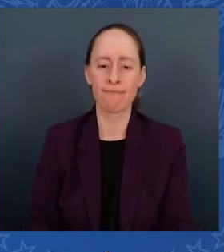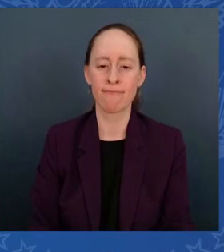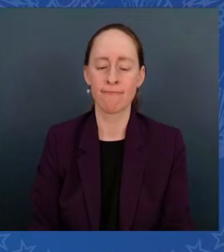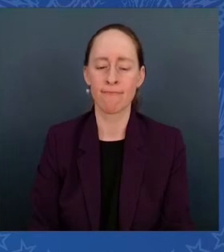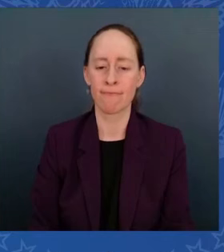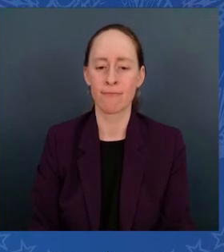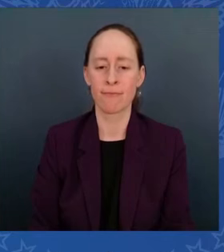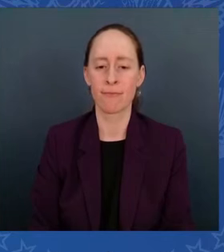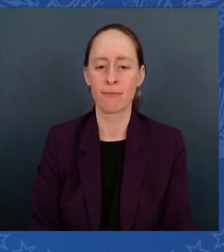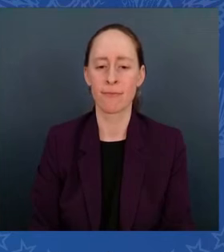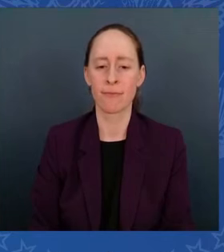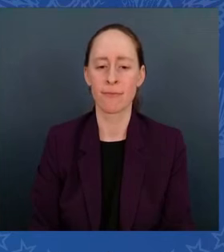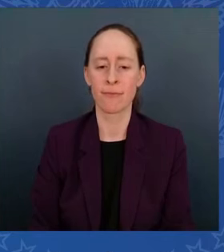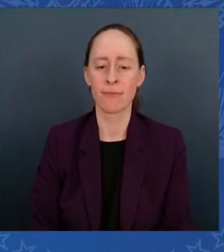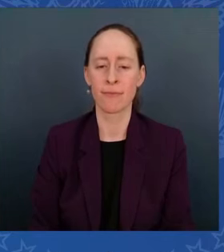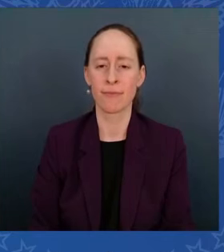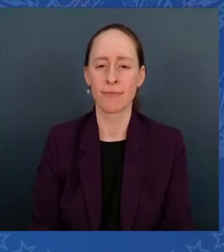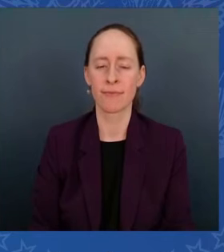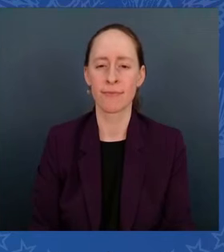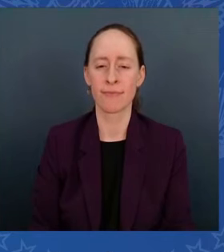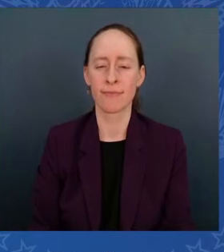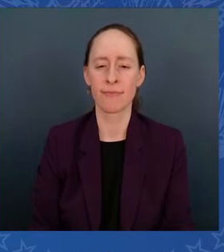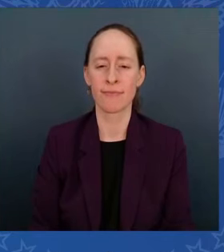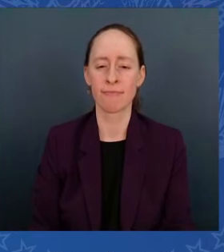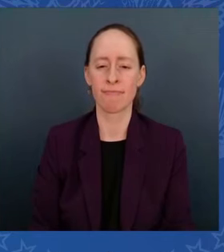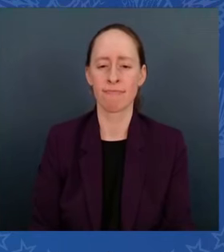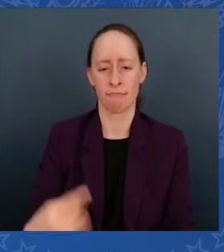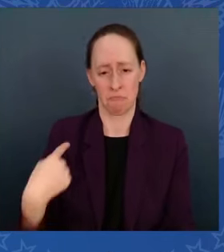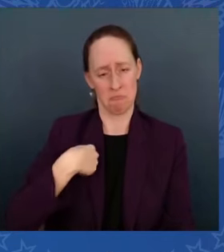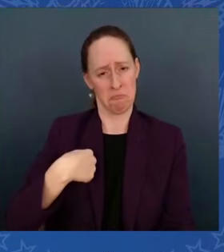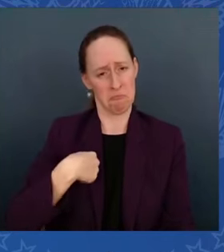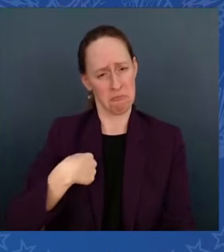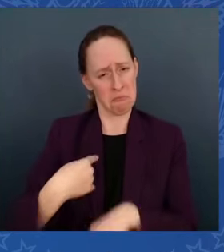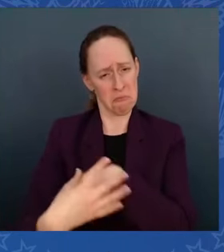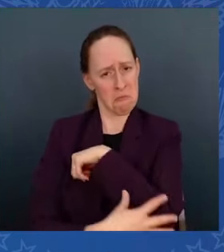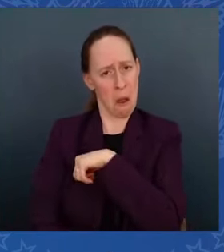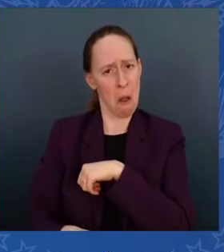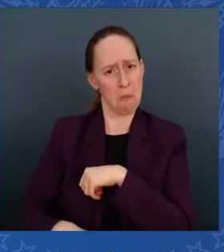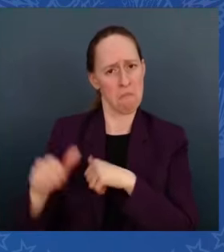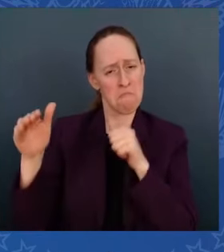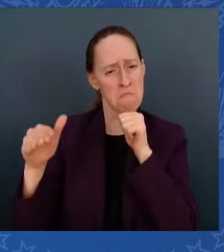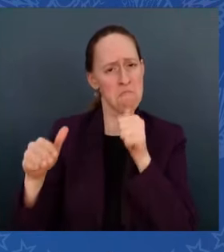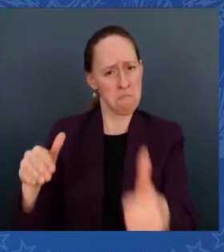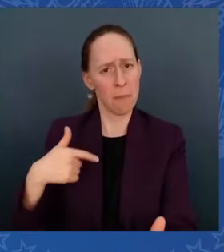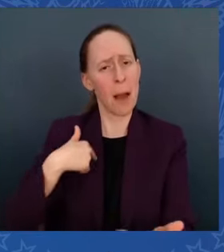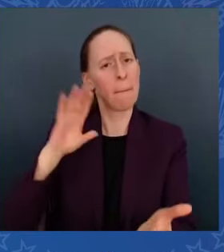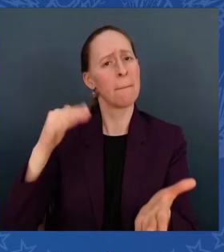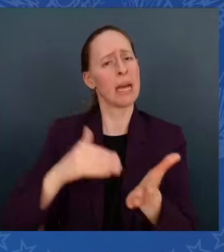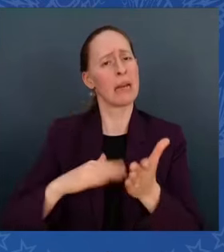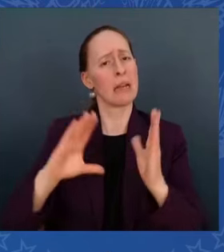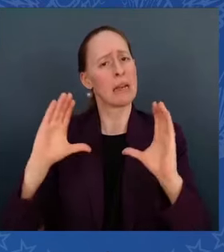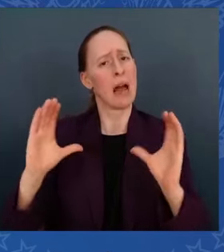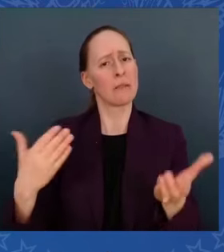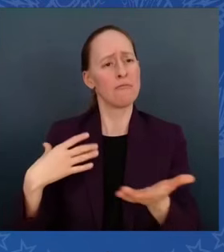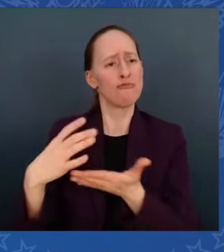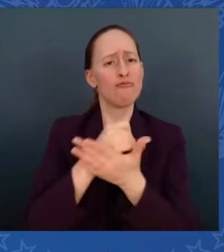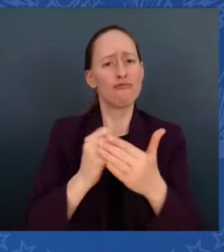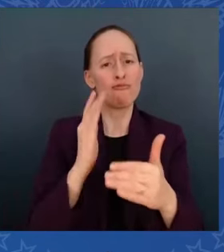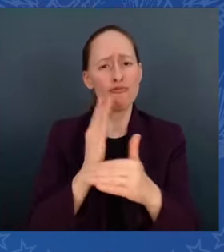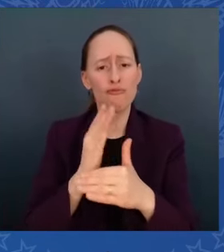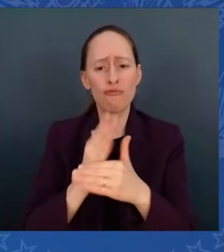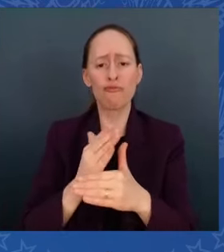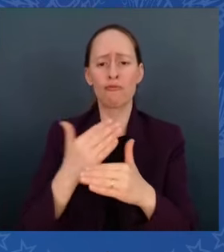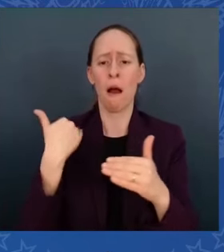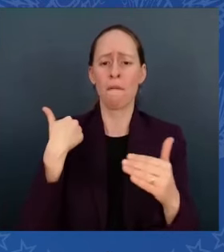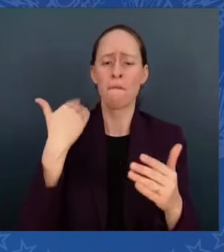We weren't poor, but I come from a middle-class household. Three-bedroom home, split-level home. My grandpop living with us, four kids, and my